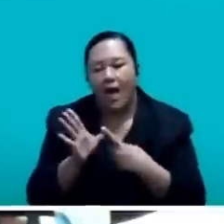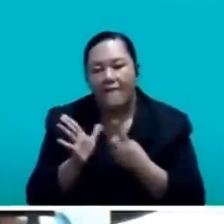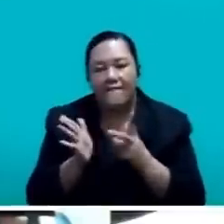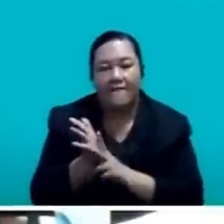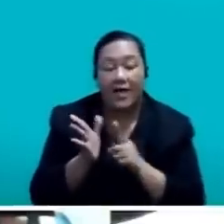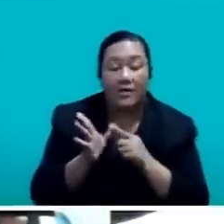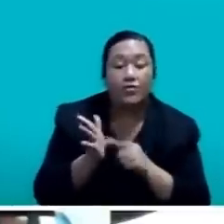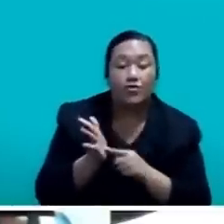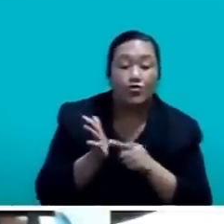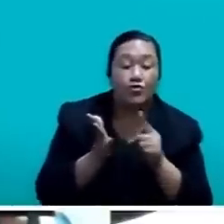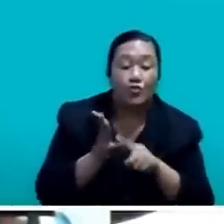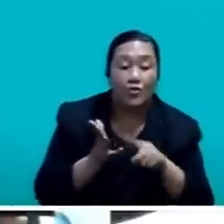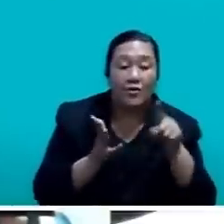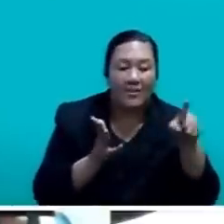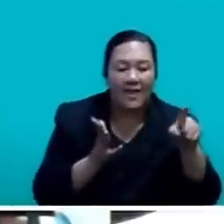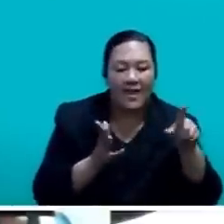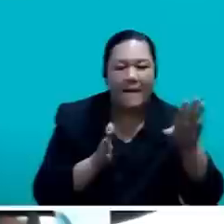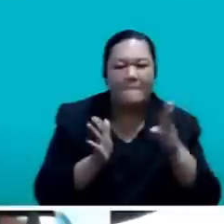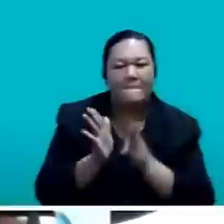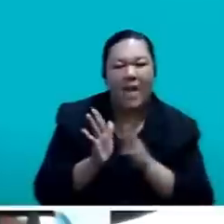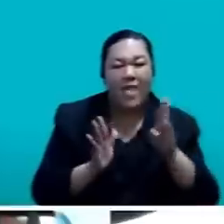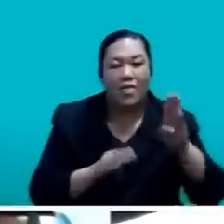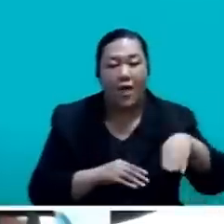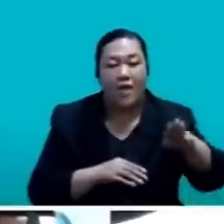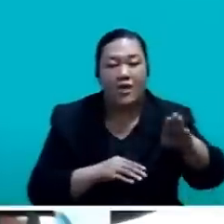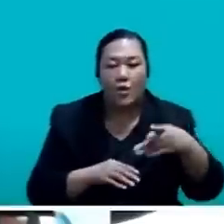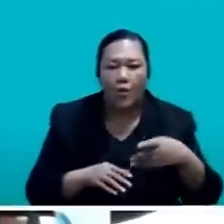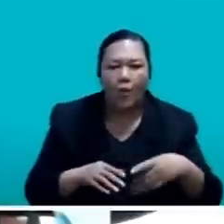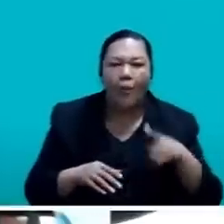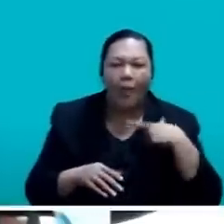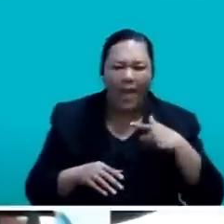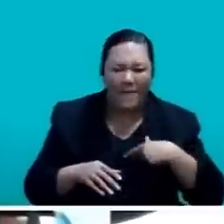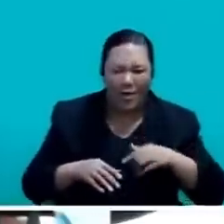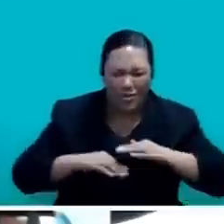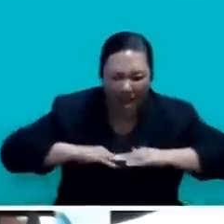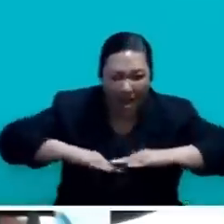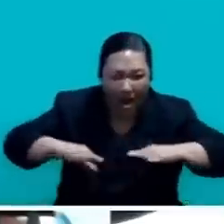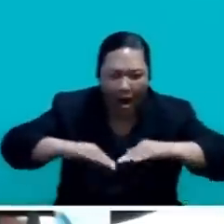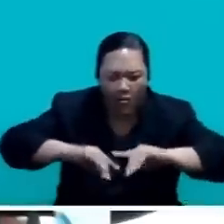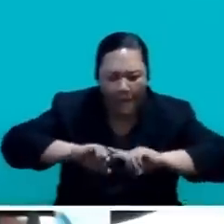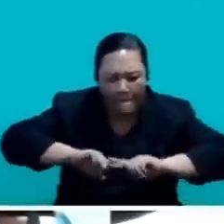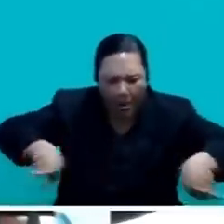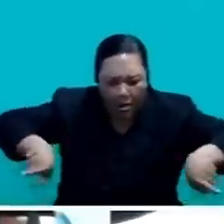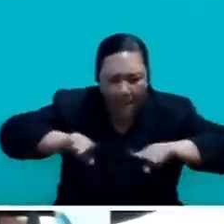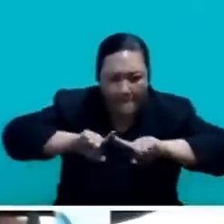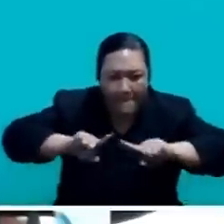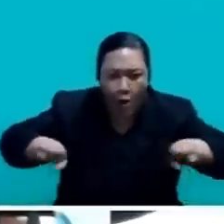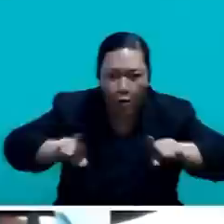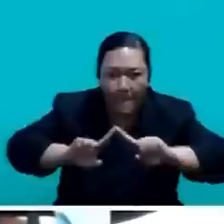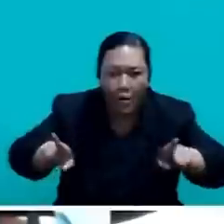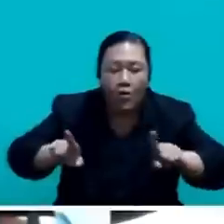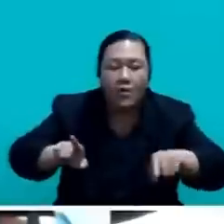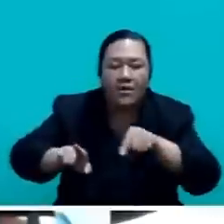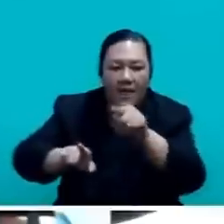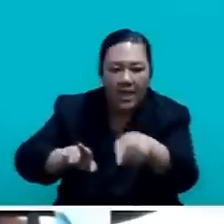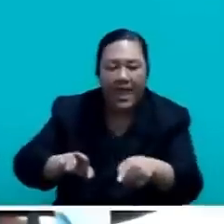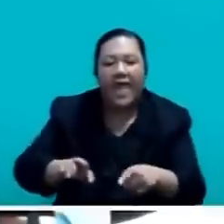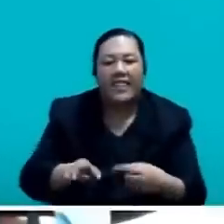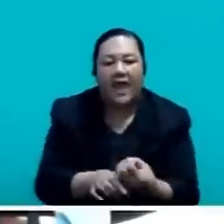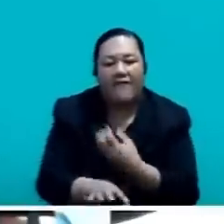landslip, which resulted in cracks on the ground, houses and affects the livelihood of